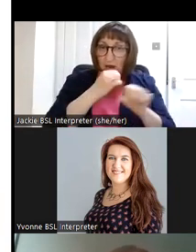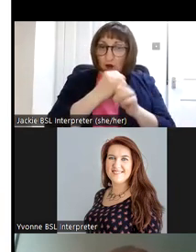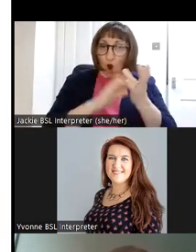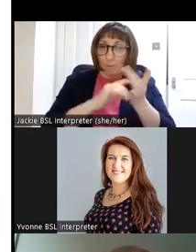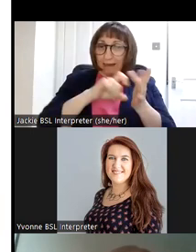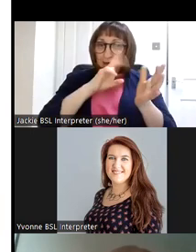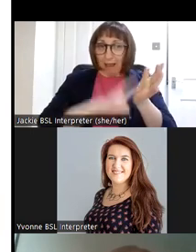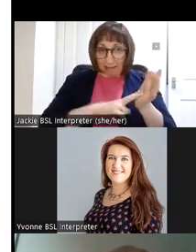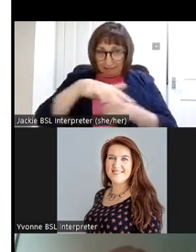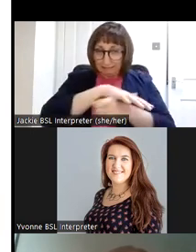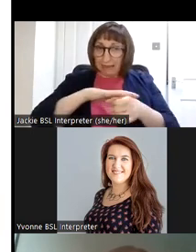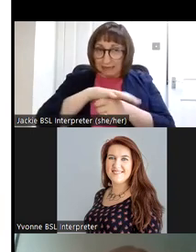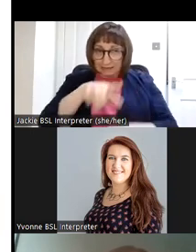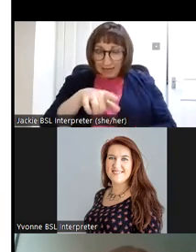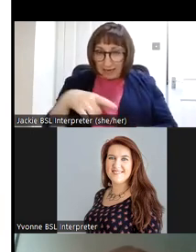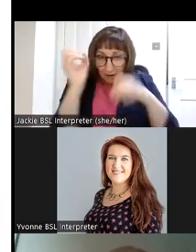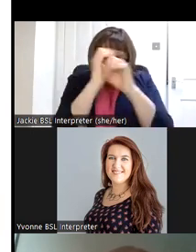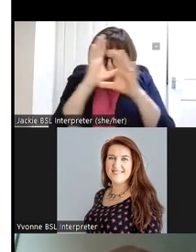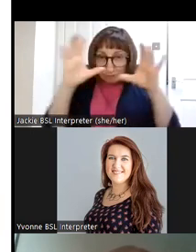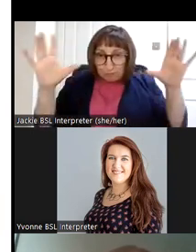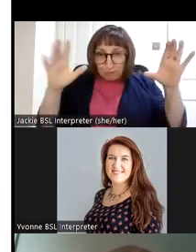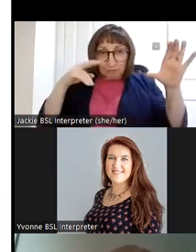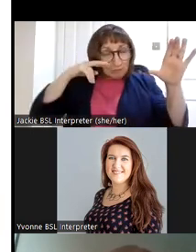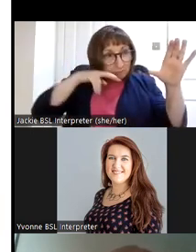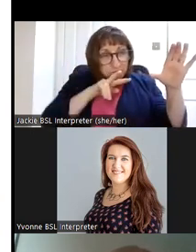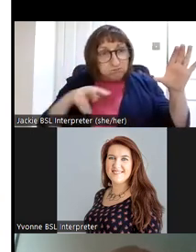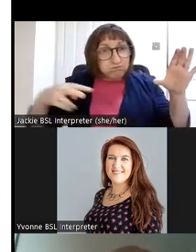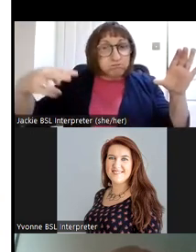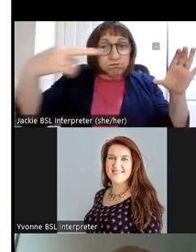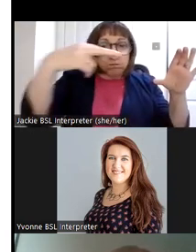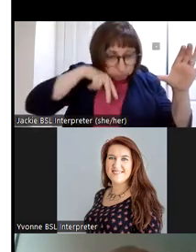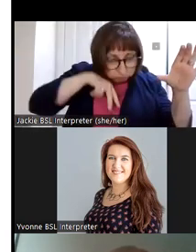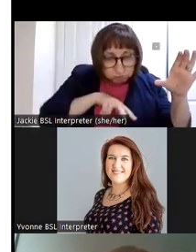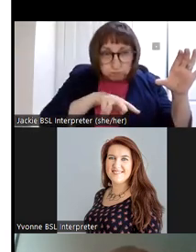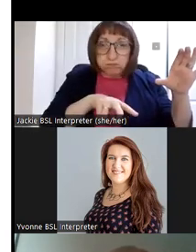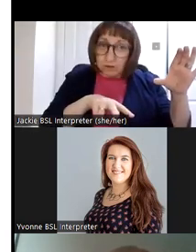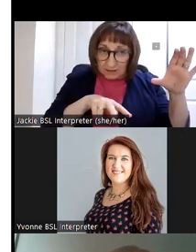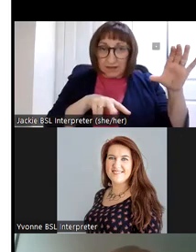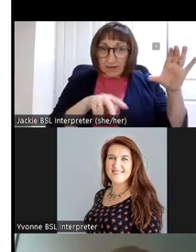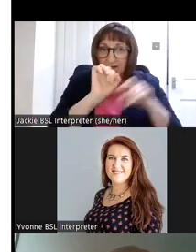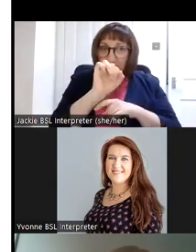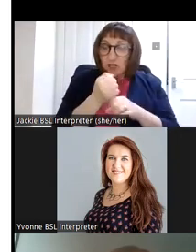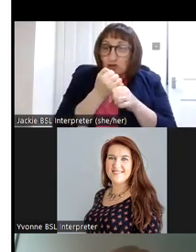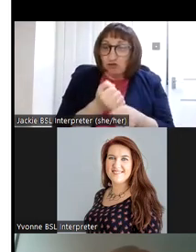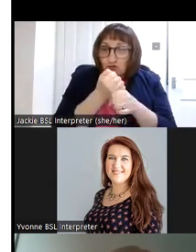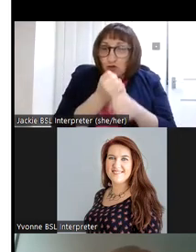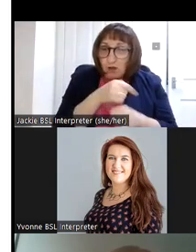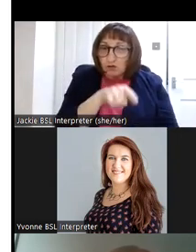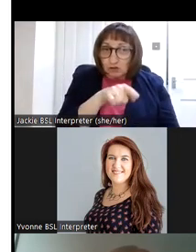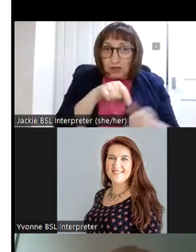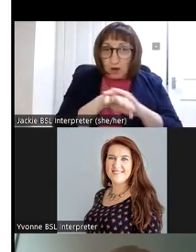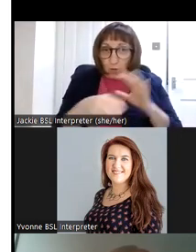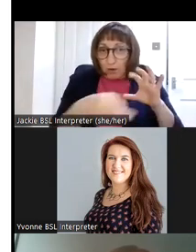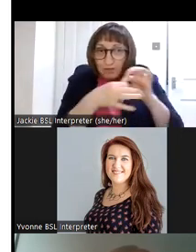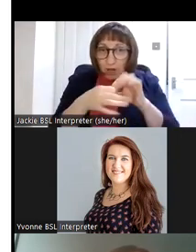um this gives you kind of a bird's eye view of a little transept chapel that's associated with a